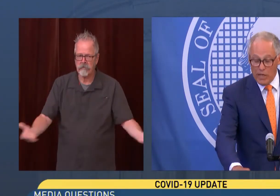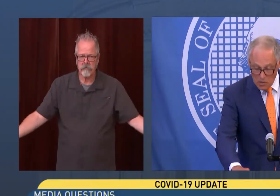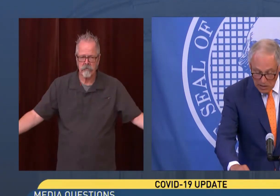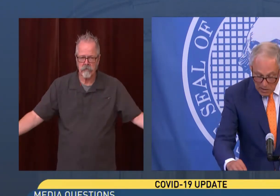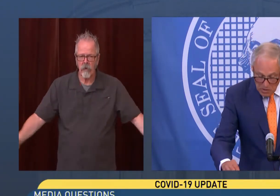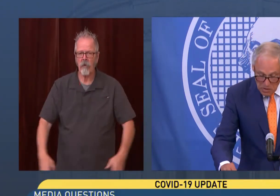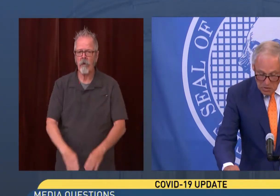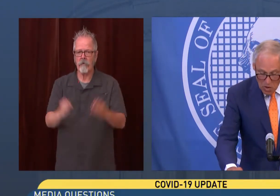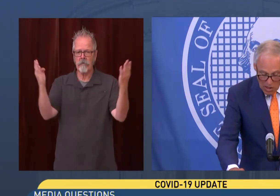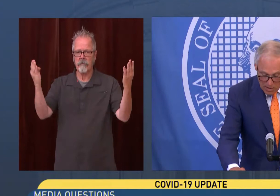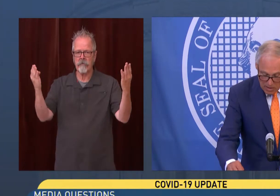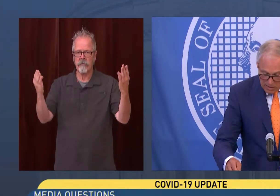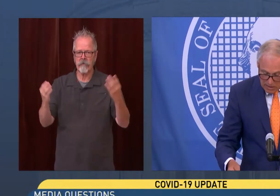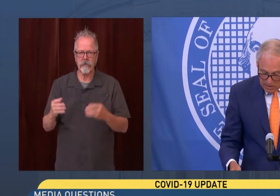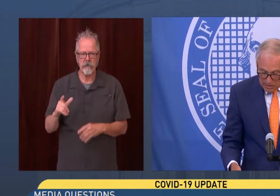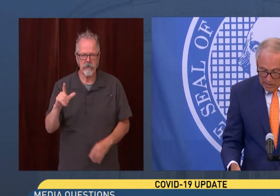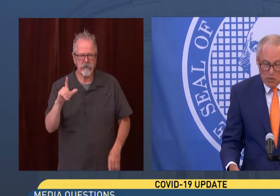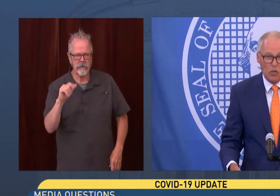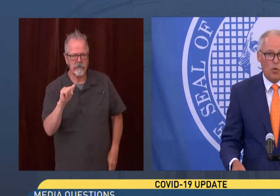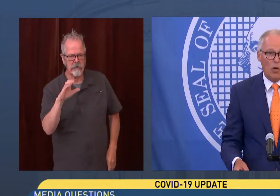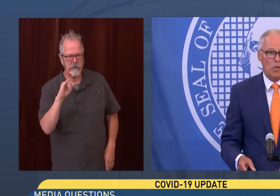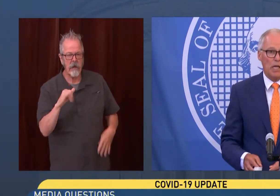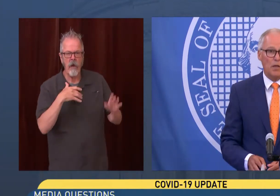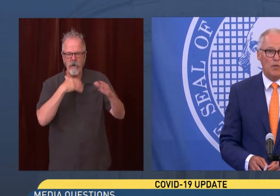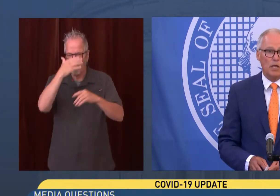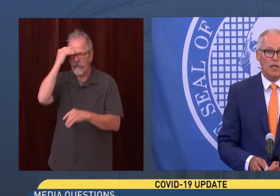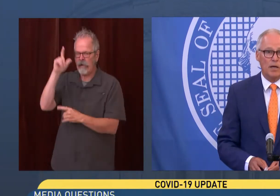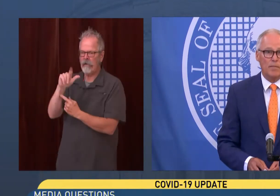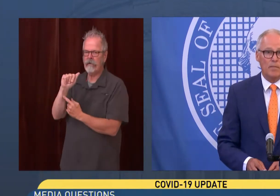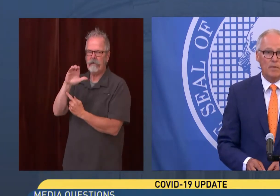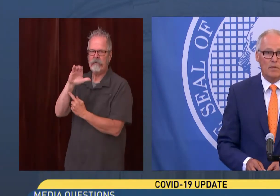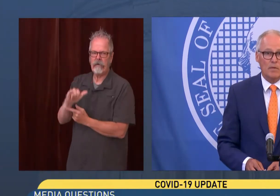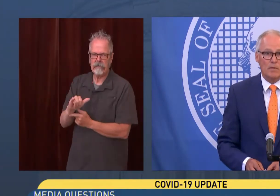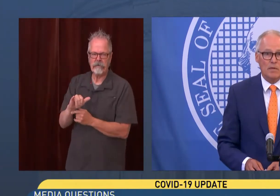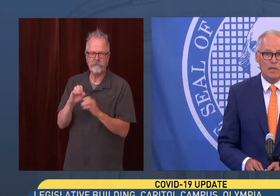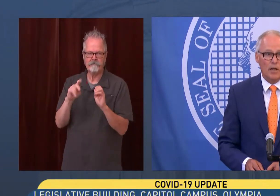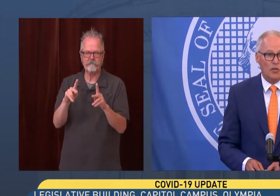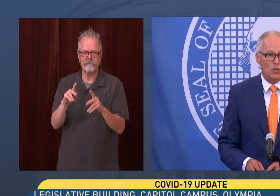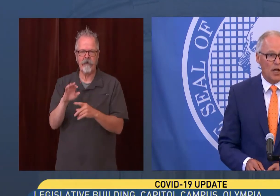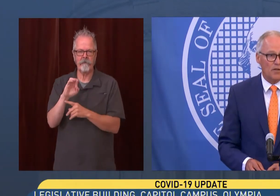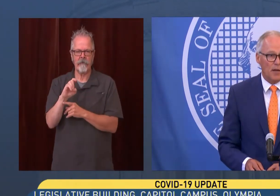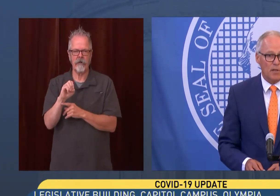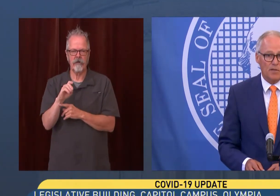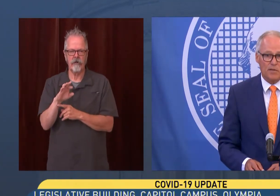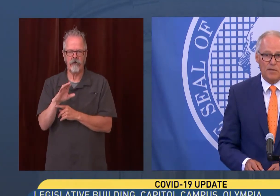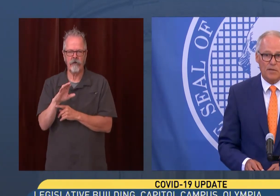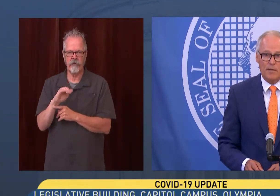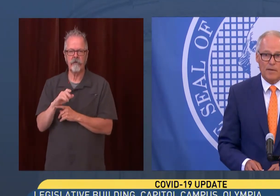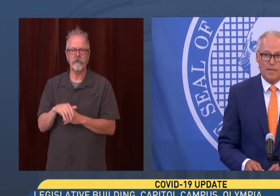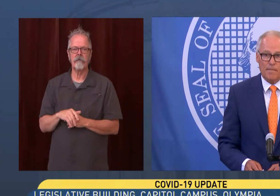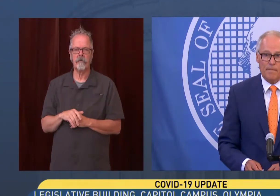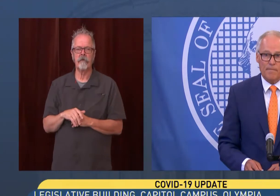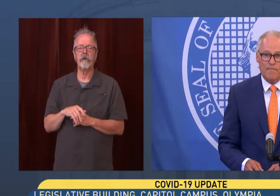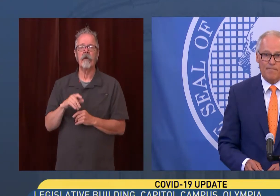Oh, yes, Lacey is on. Lacey, do you want to say anything? Dr. Shaw's absence?